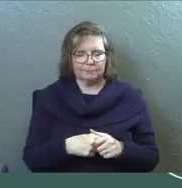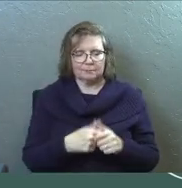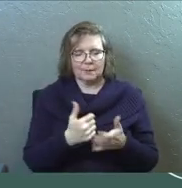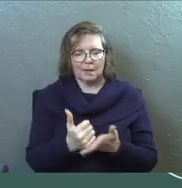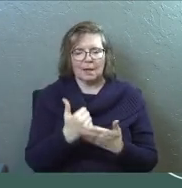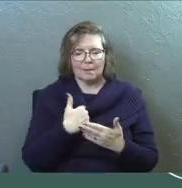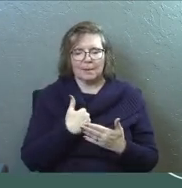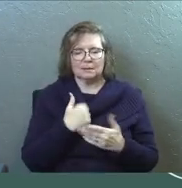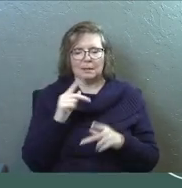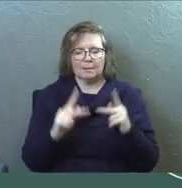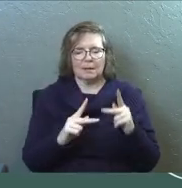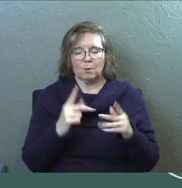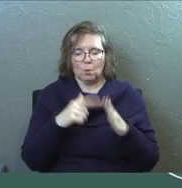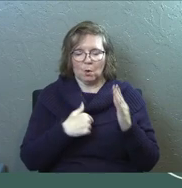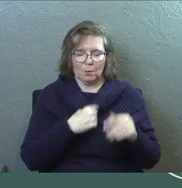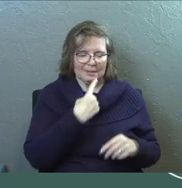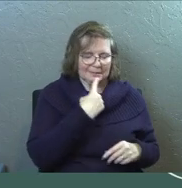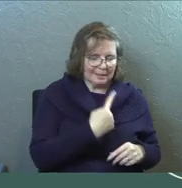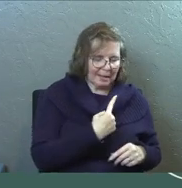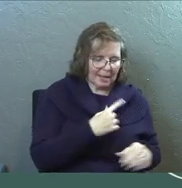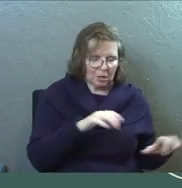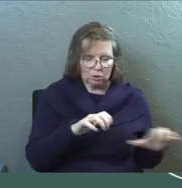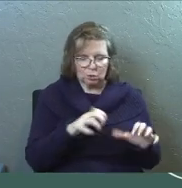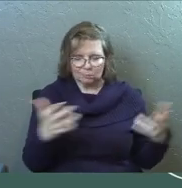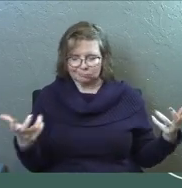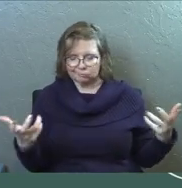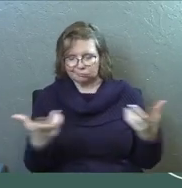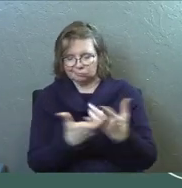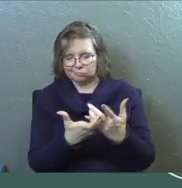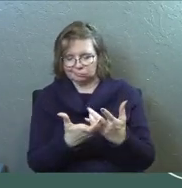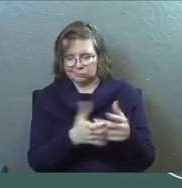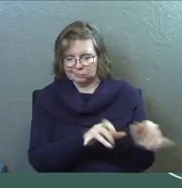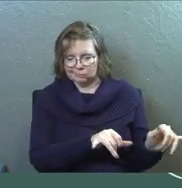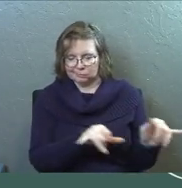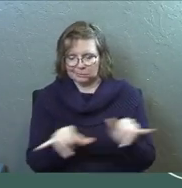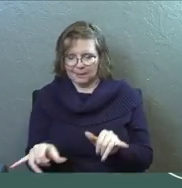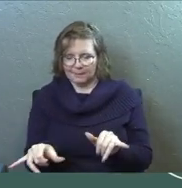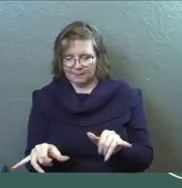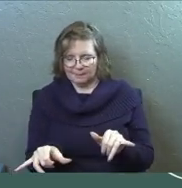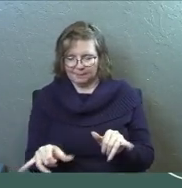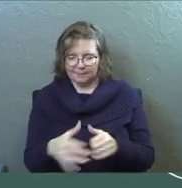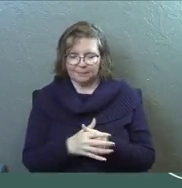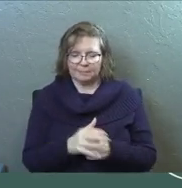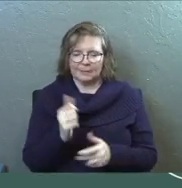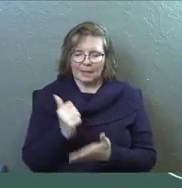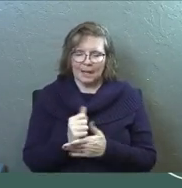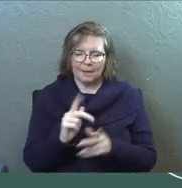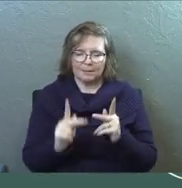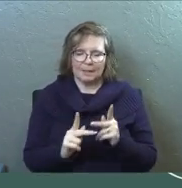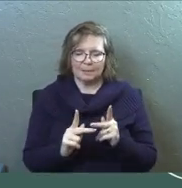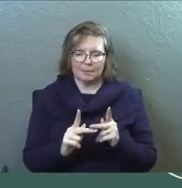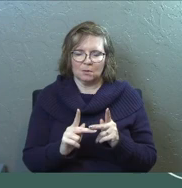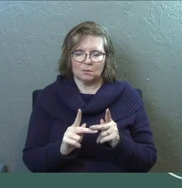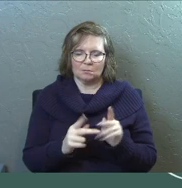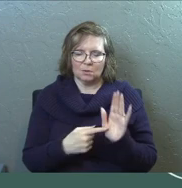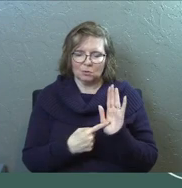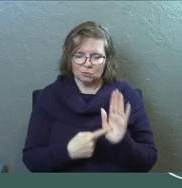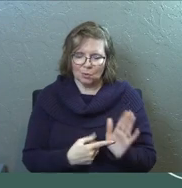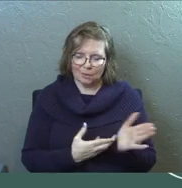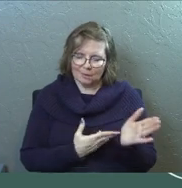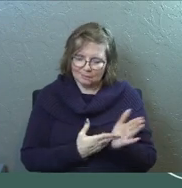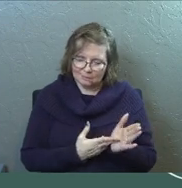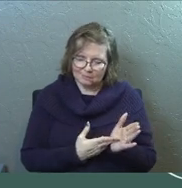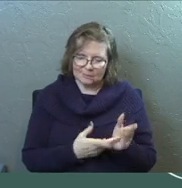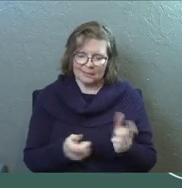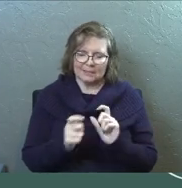God, help us to be people that what we say and what we do line up. Help us to be people that walk in that integrity. God,